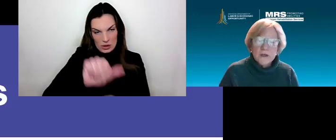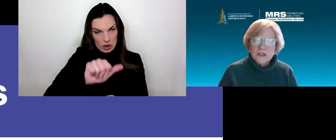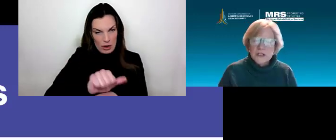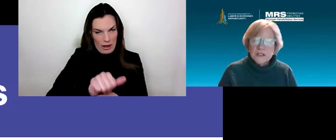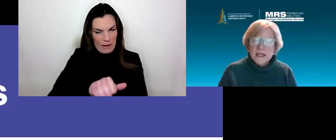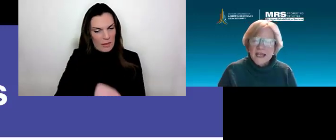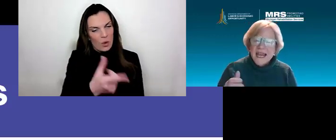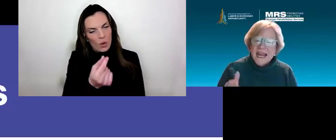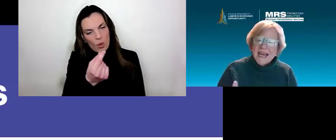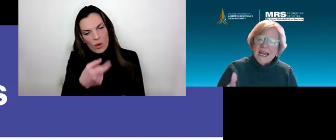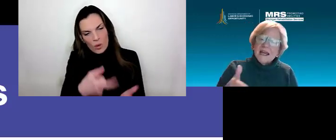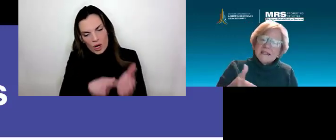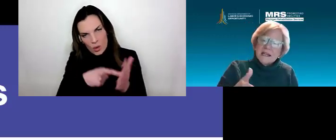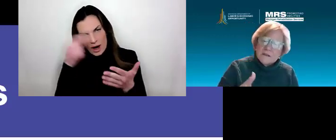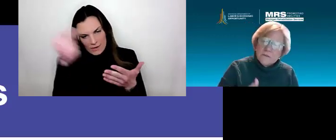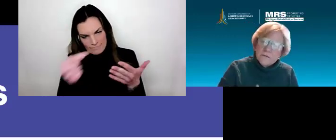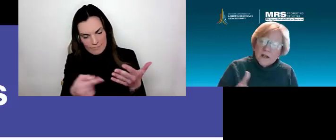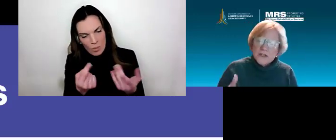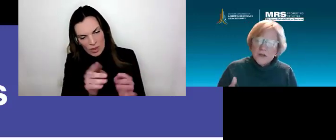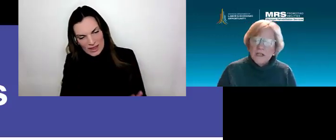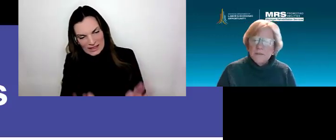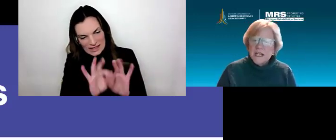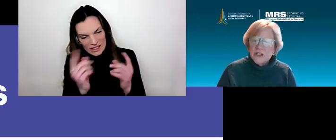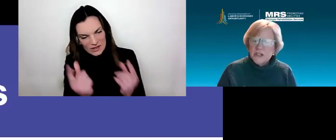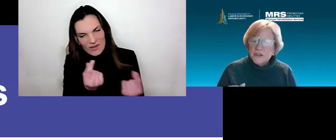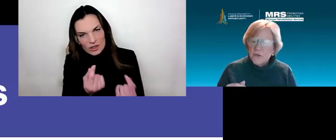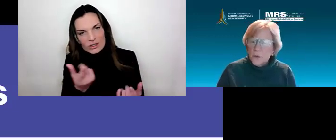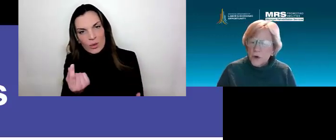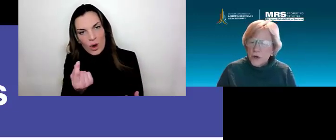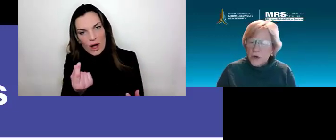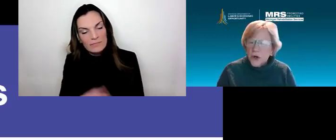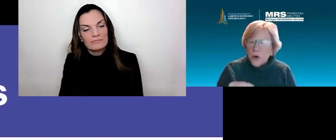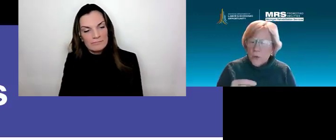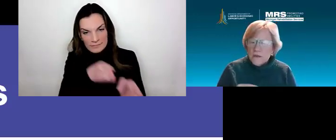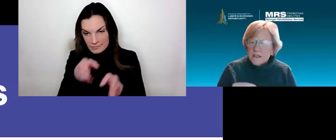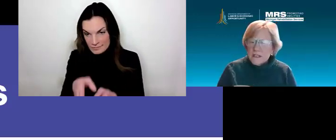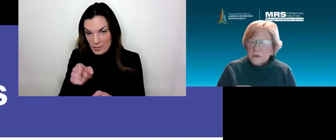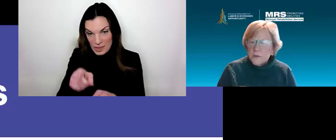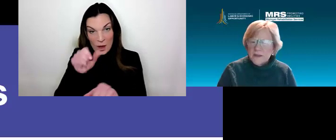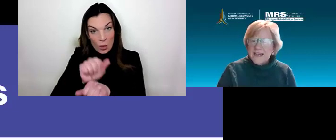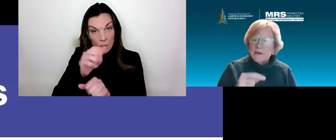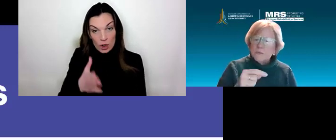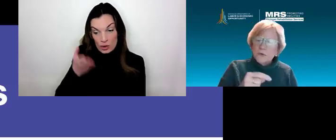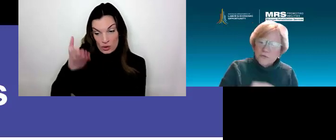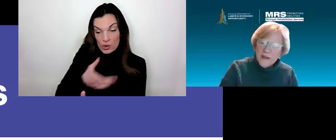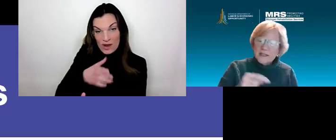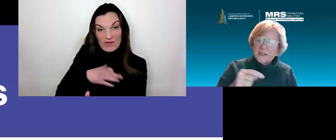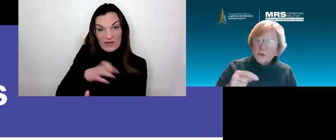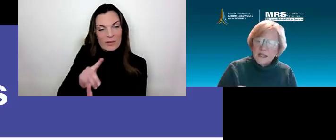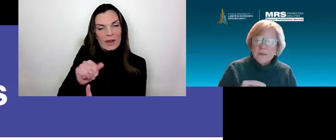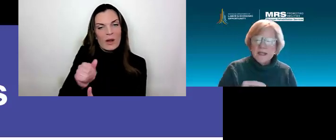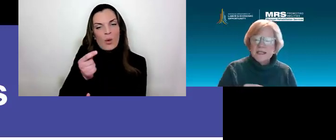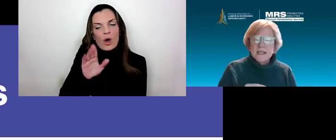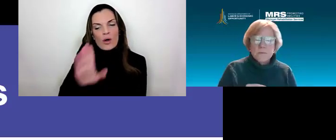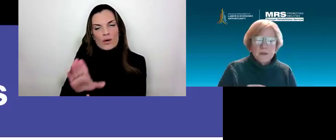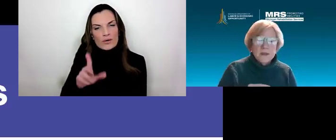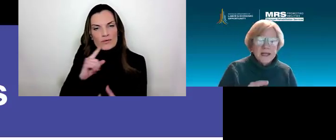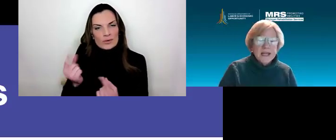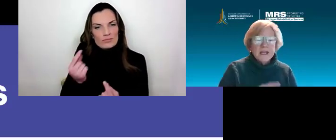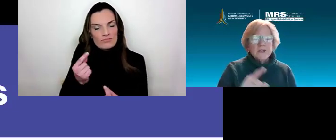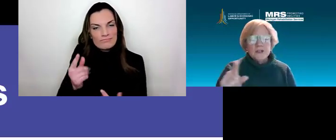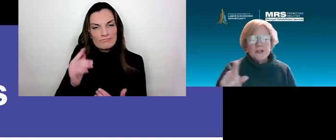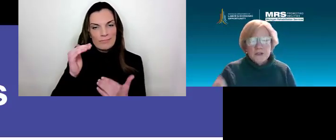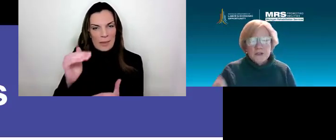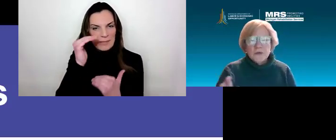essential functions. And the functional limitations of the worker with a disability that prevents or limits the